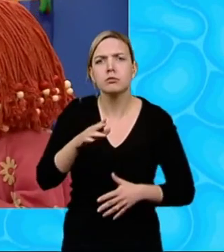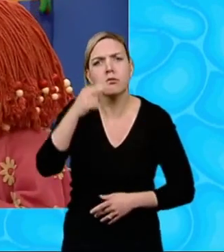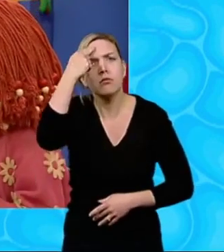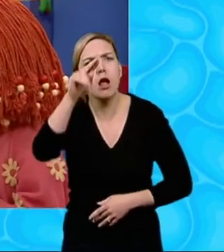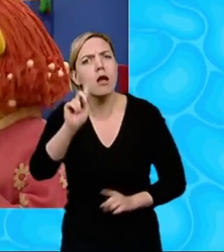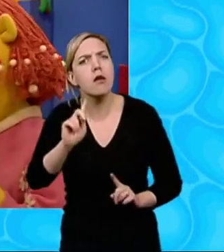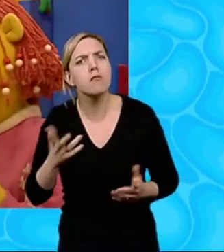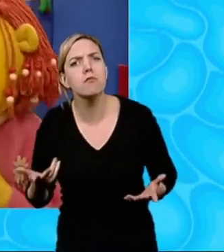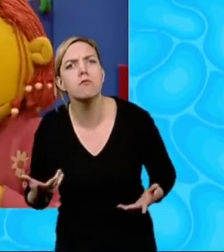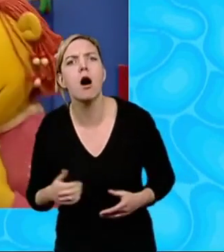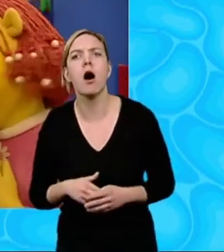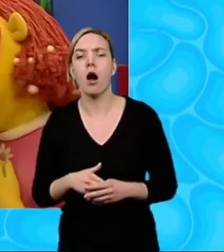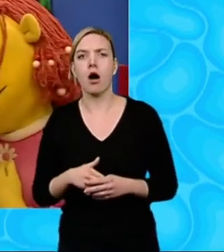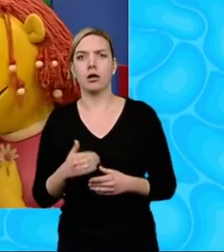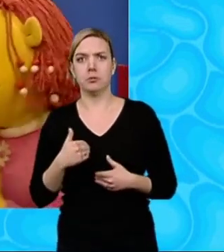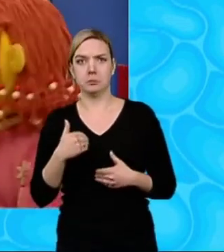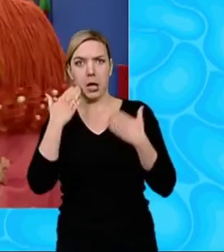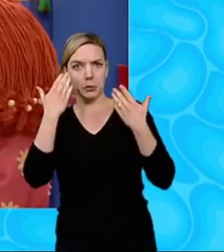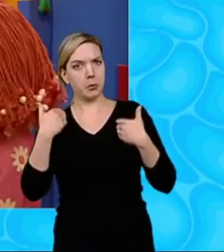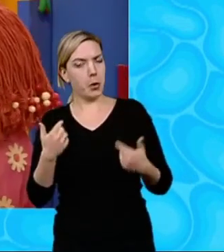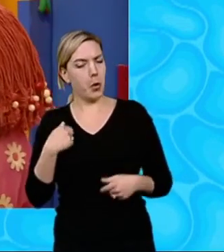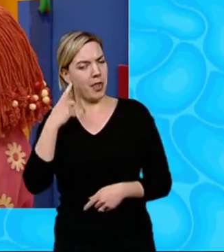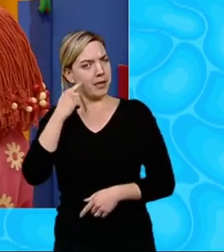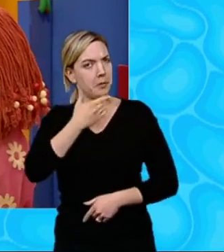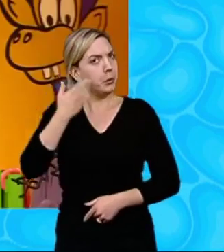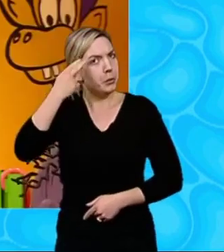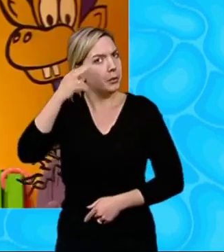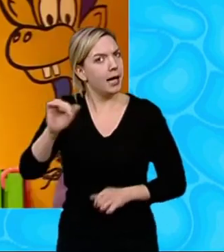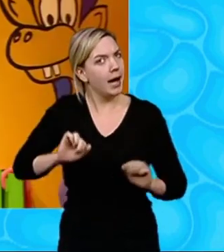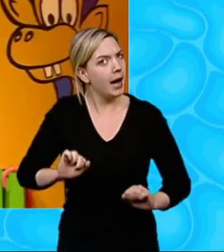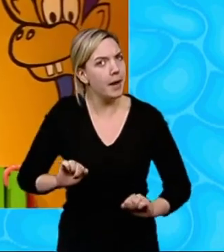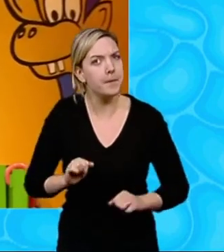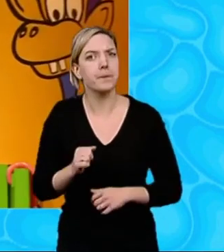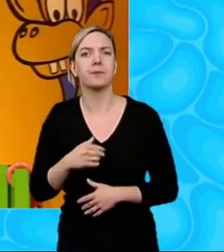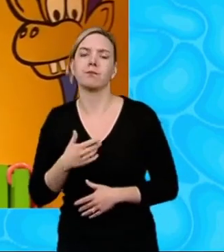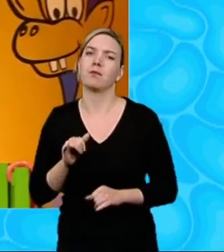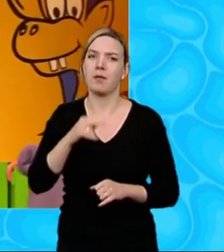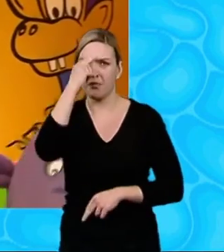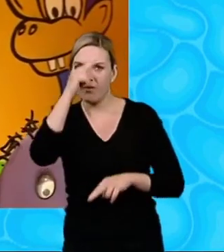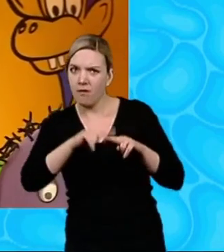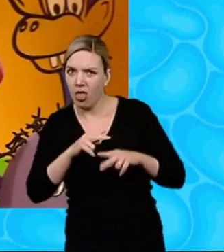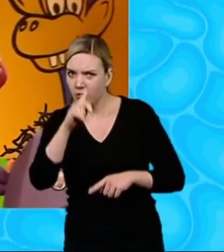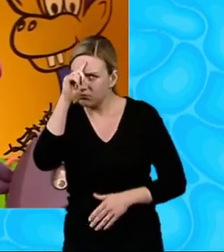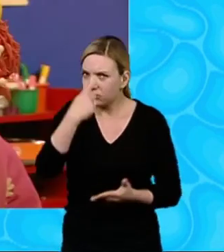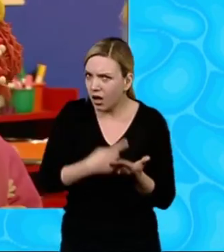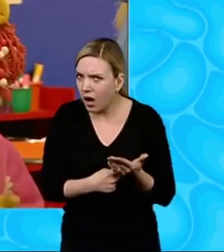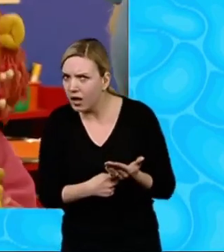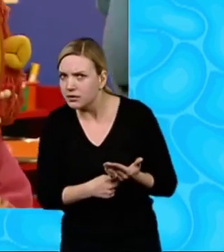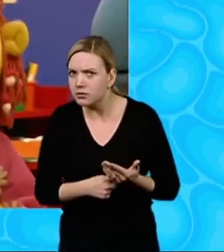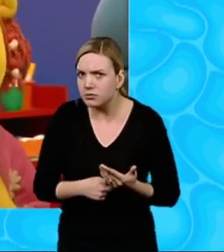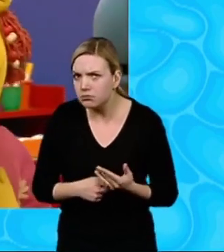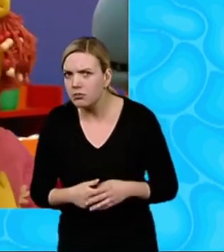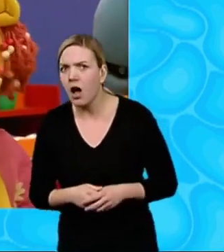name then? Oh, I don't know Oh, I don't think he's got a name yet Oh, well, I expect your mum and dad are still thinking about names, Fizz Yes,